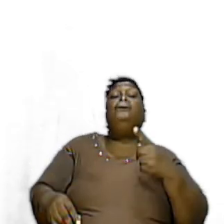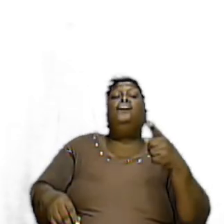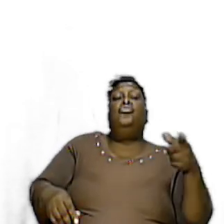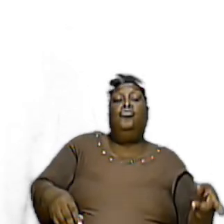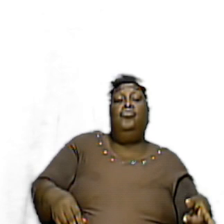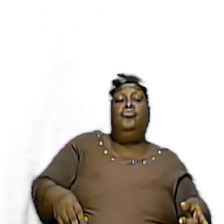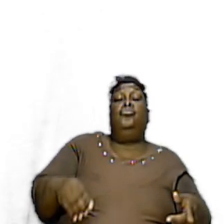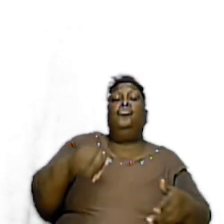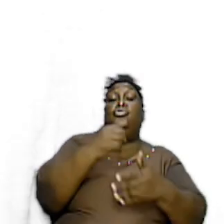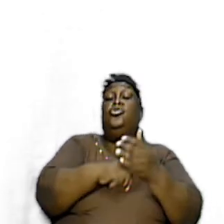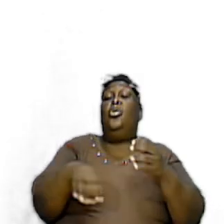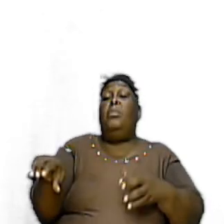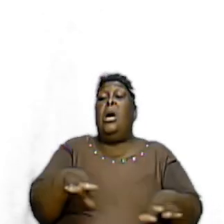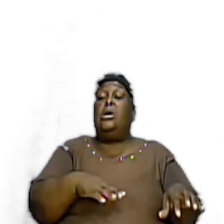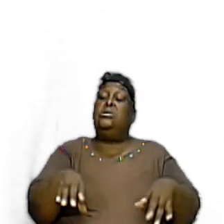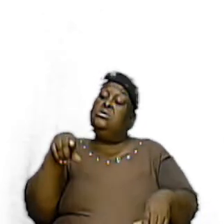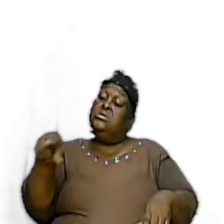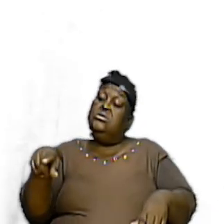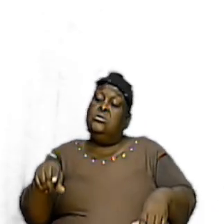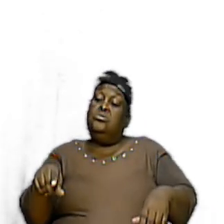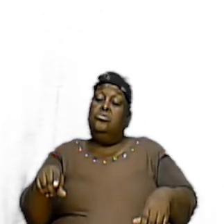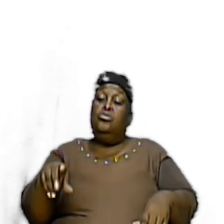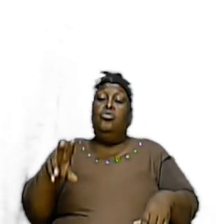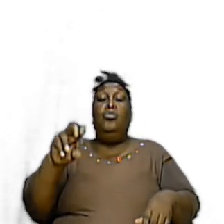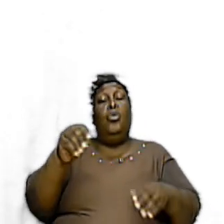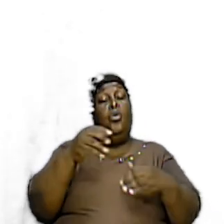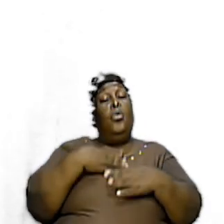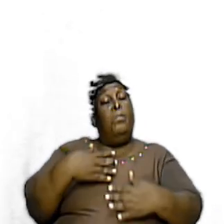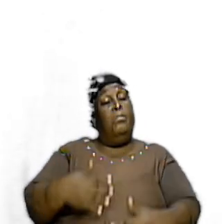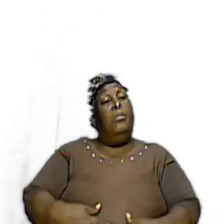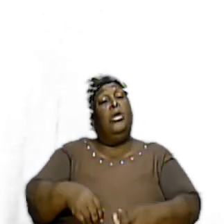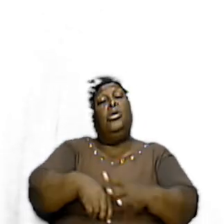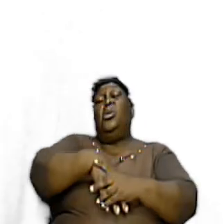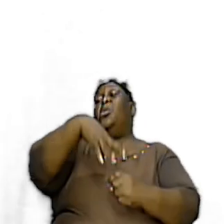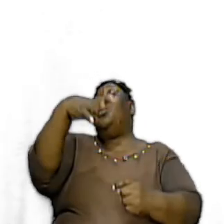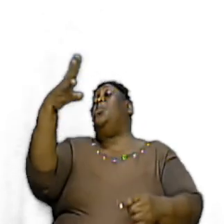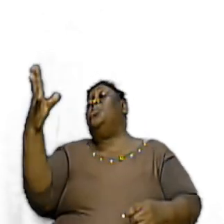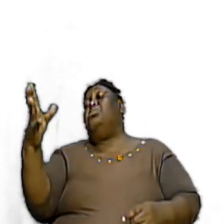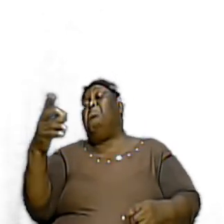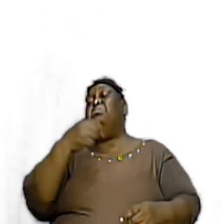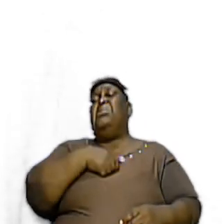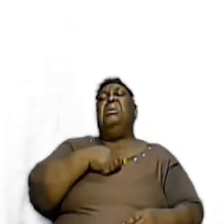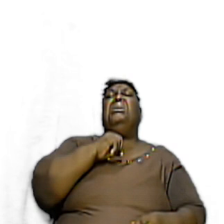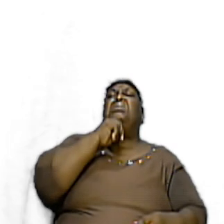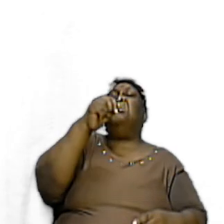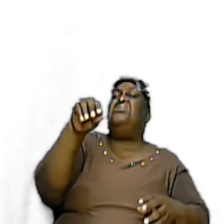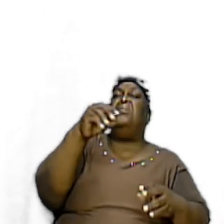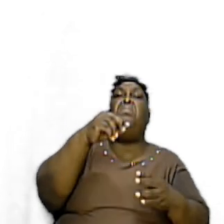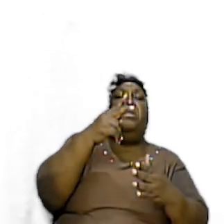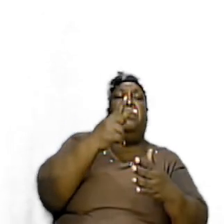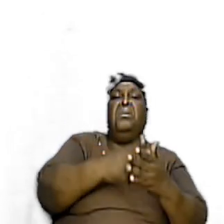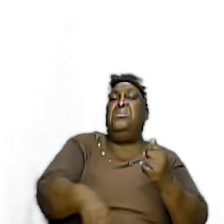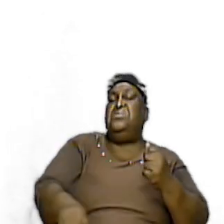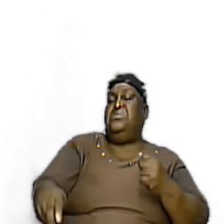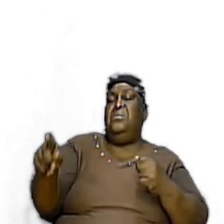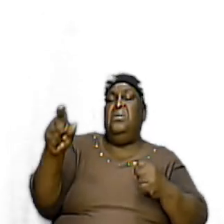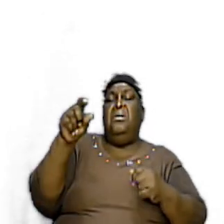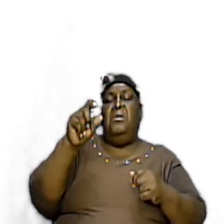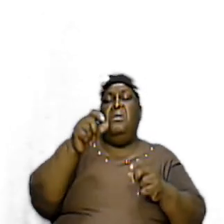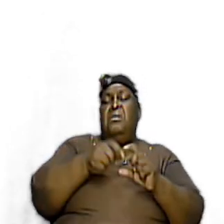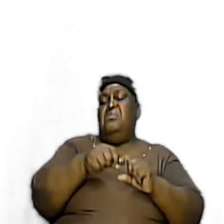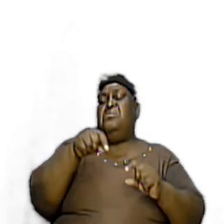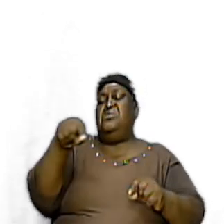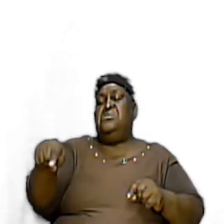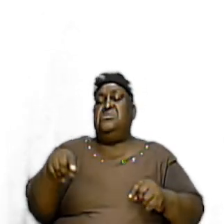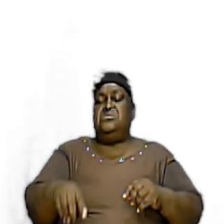can Act on That Dare Anybody Drag Themself Out And say I am not A part Of this Huh Well